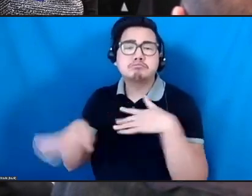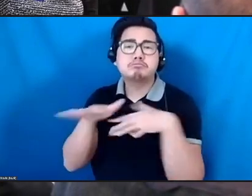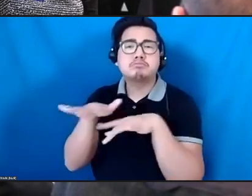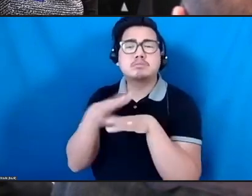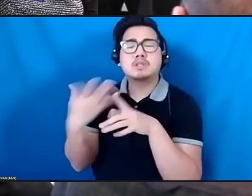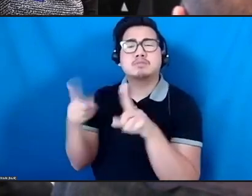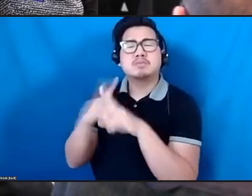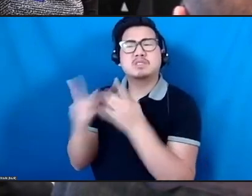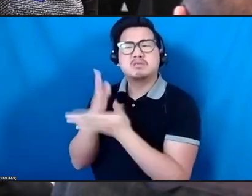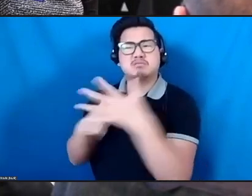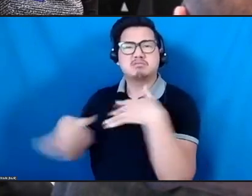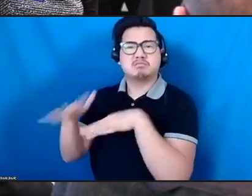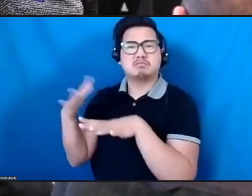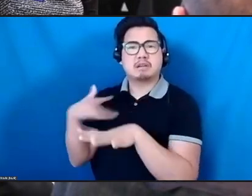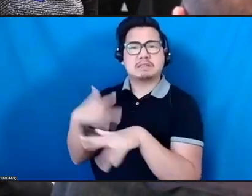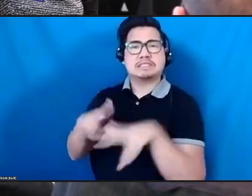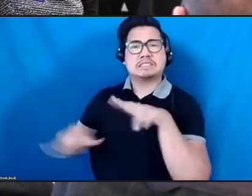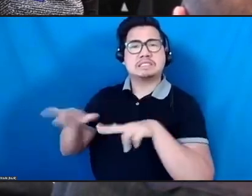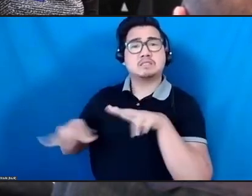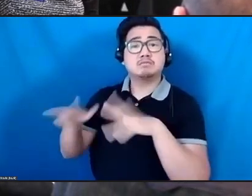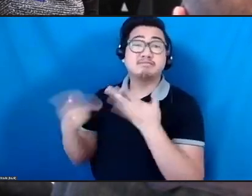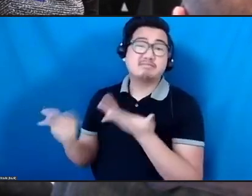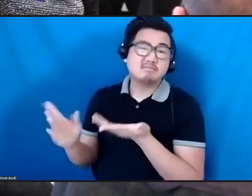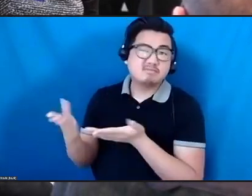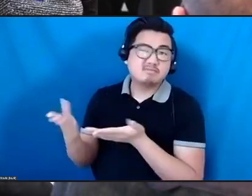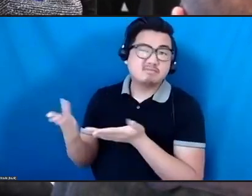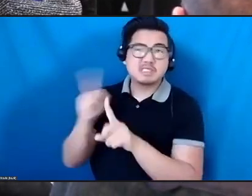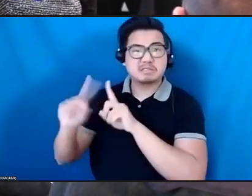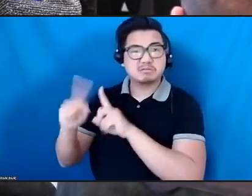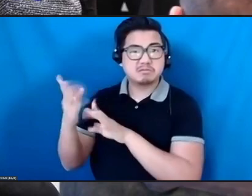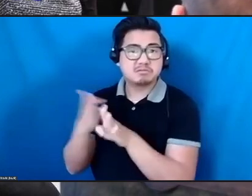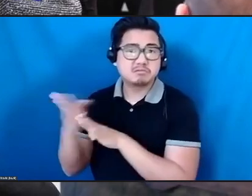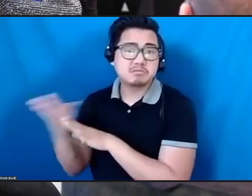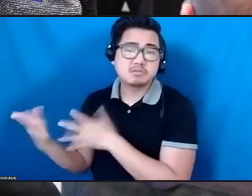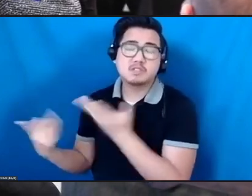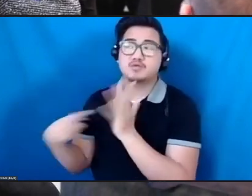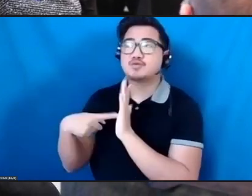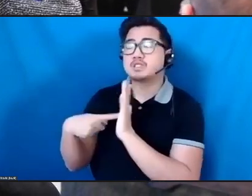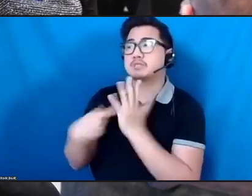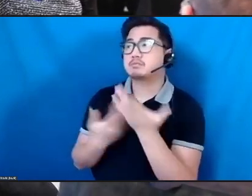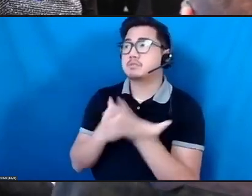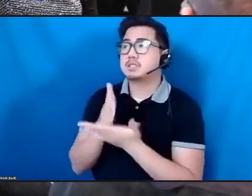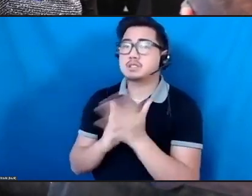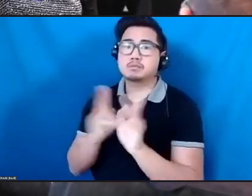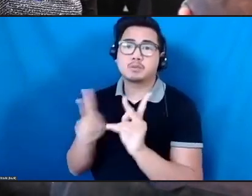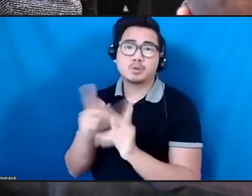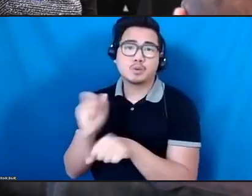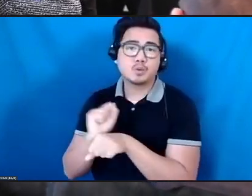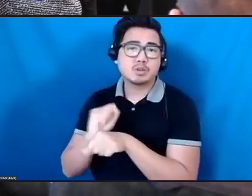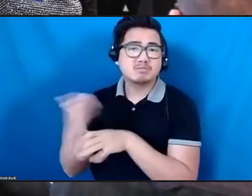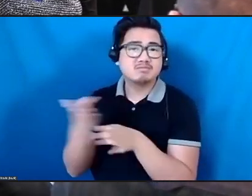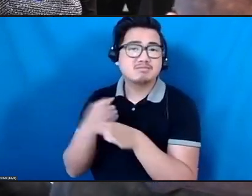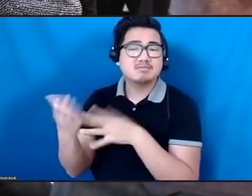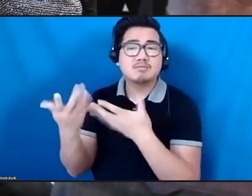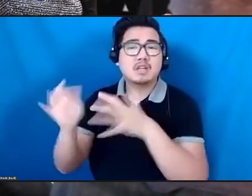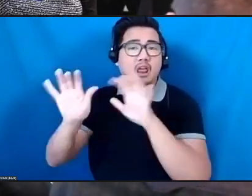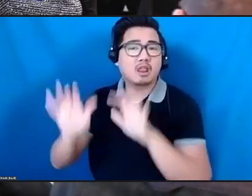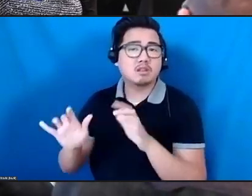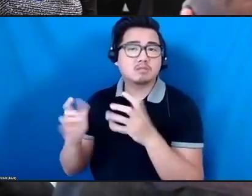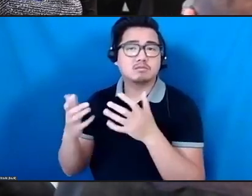activists, among people working on migration and not always knowing what I was doing there or what the result would be there. And then being